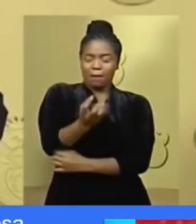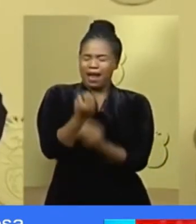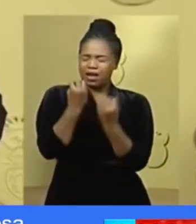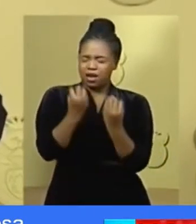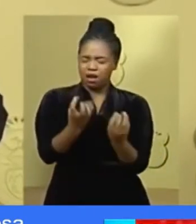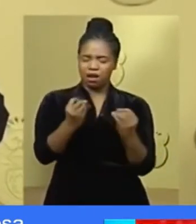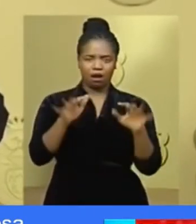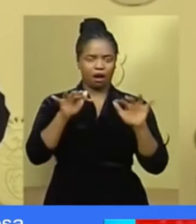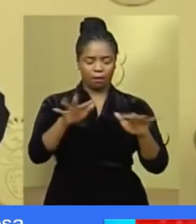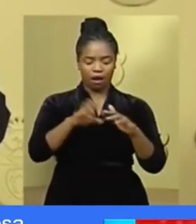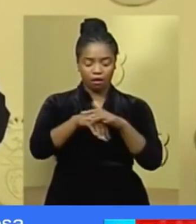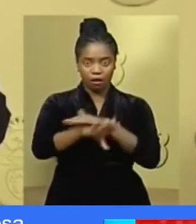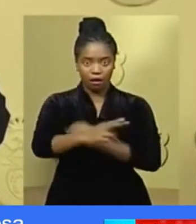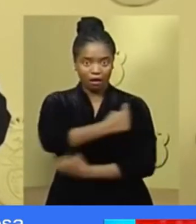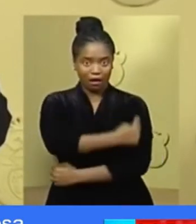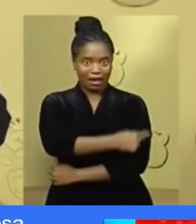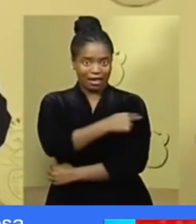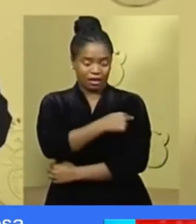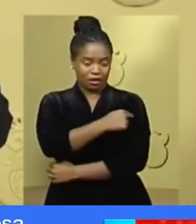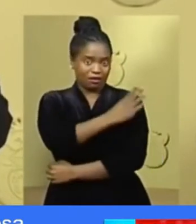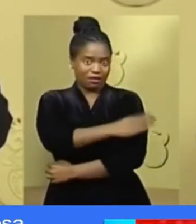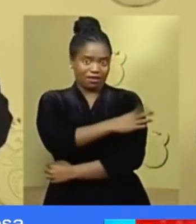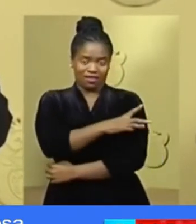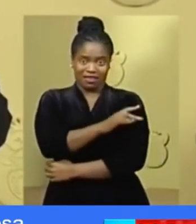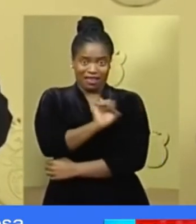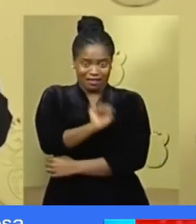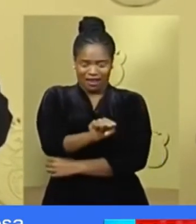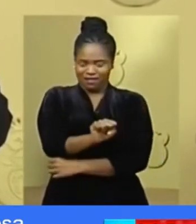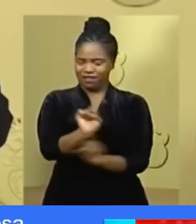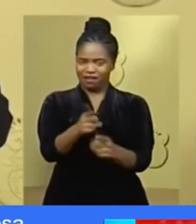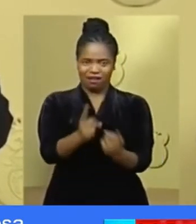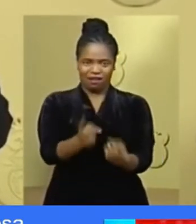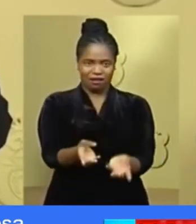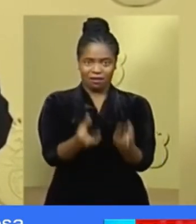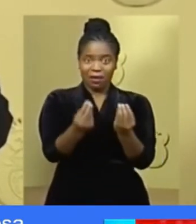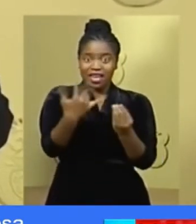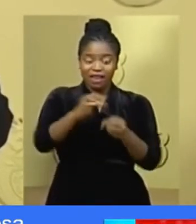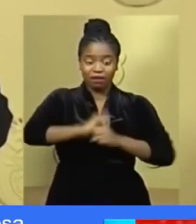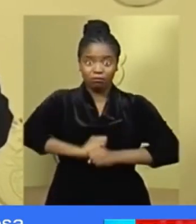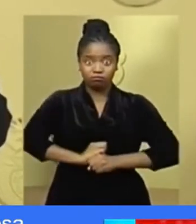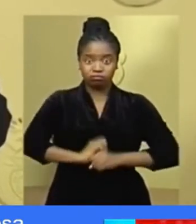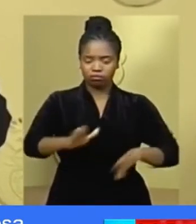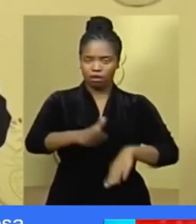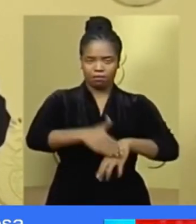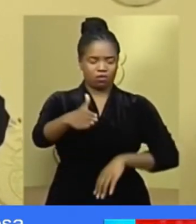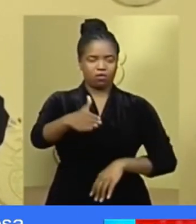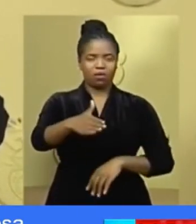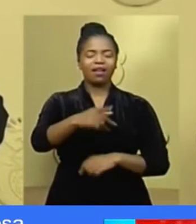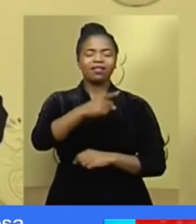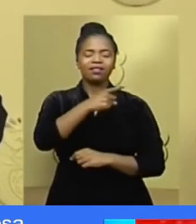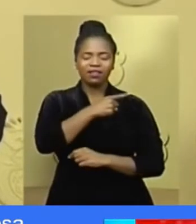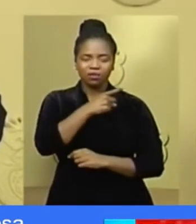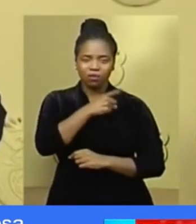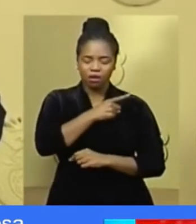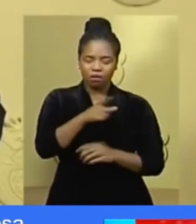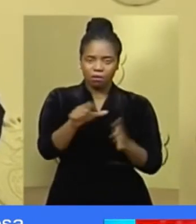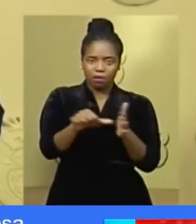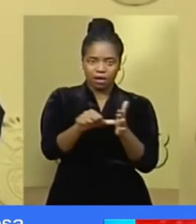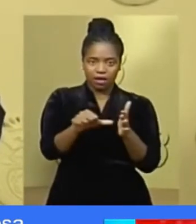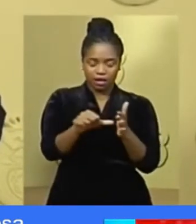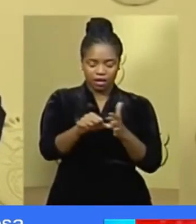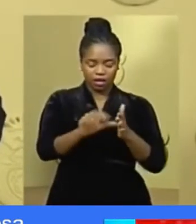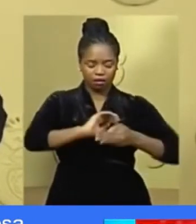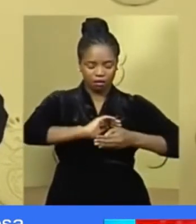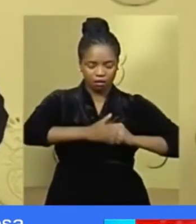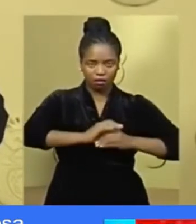not be able to access the care that they need. We must, therefore, do everything within